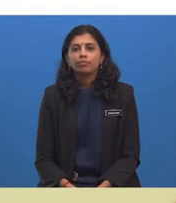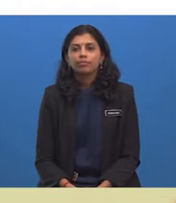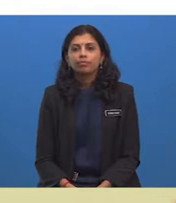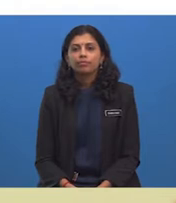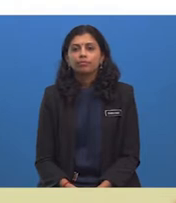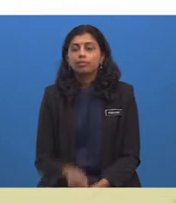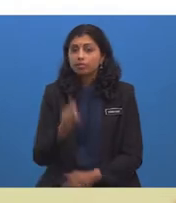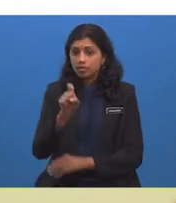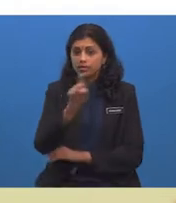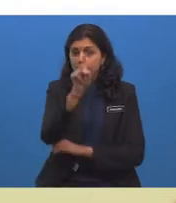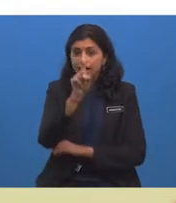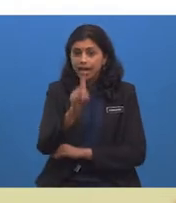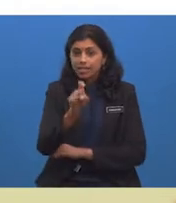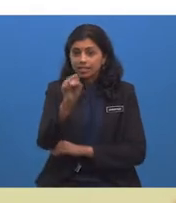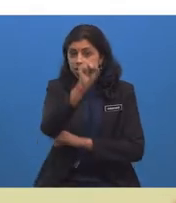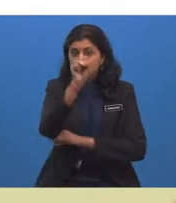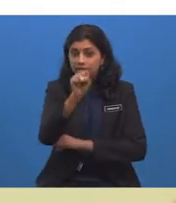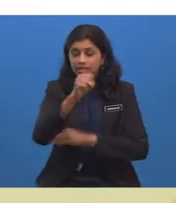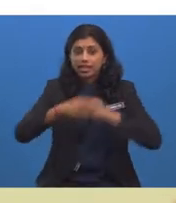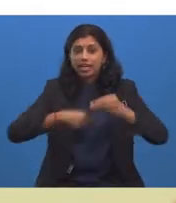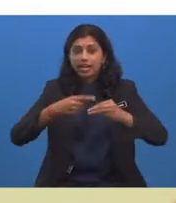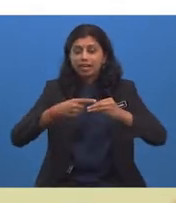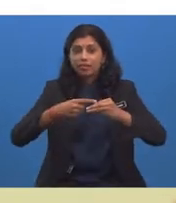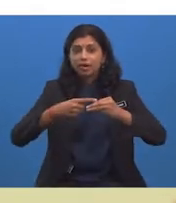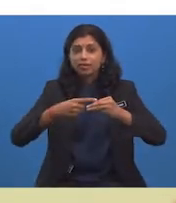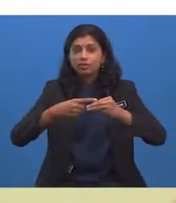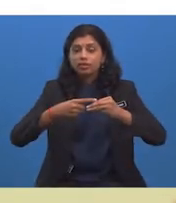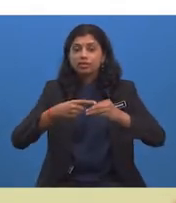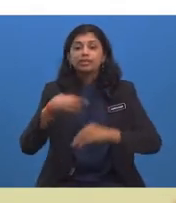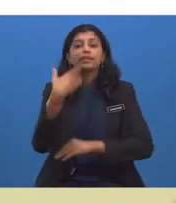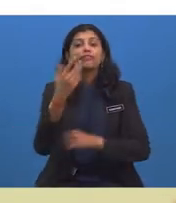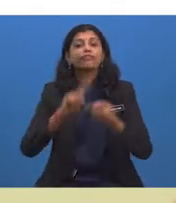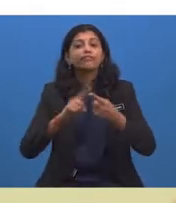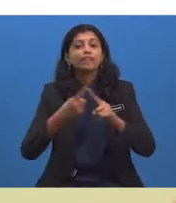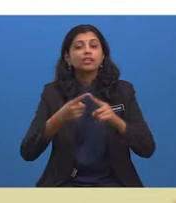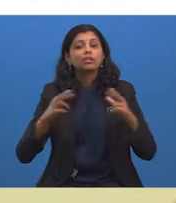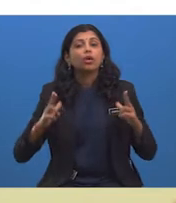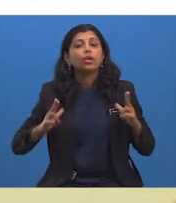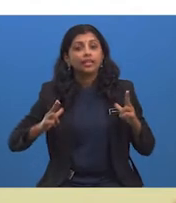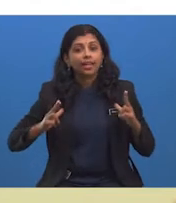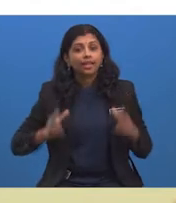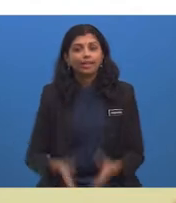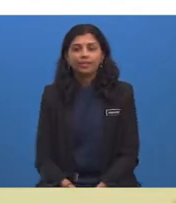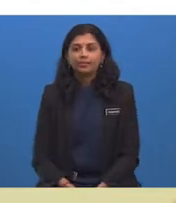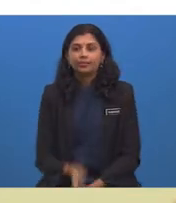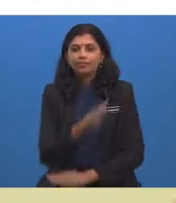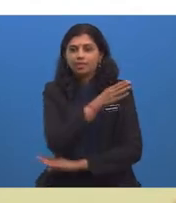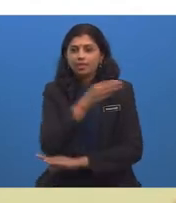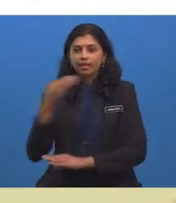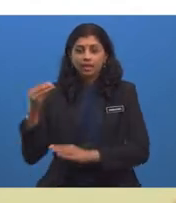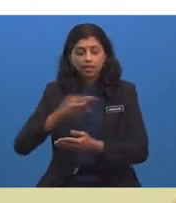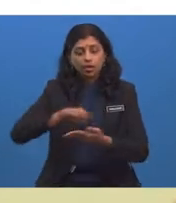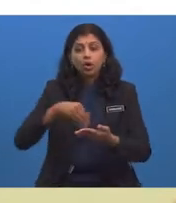has asked the question about Ara's holiday and all